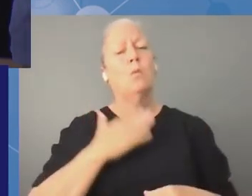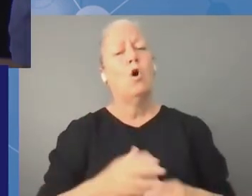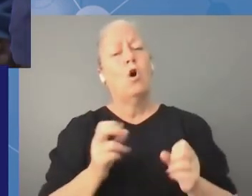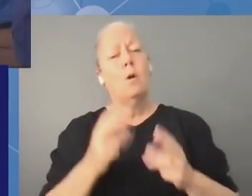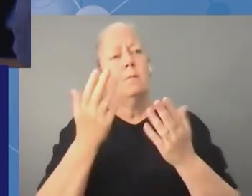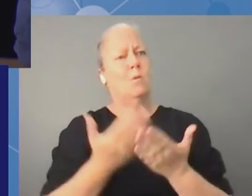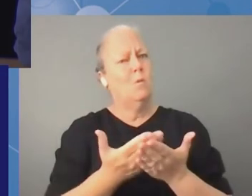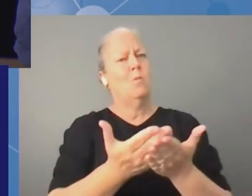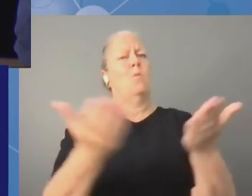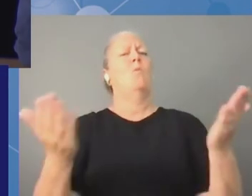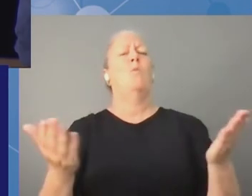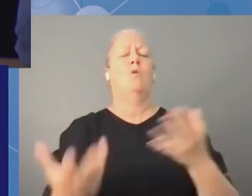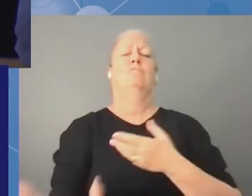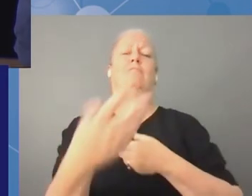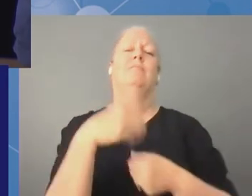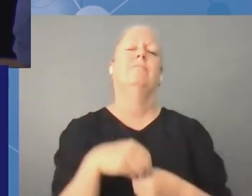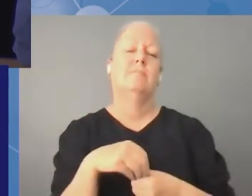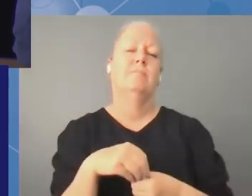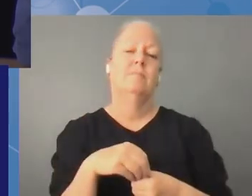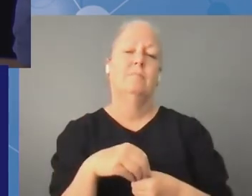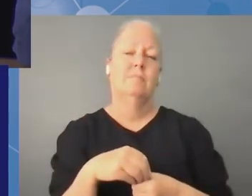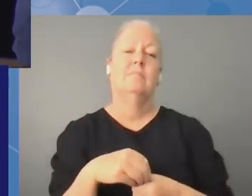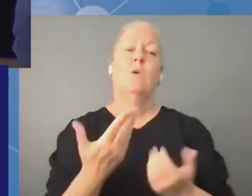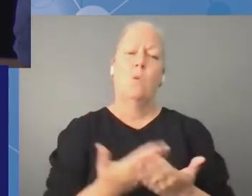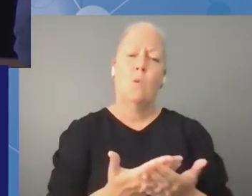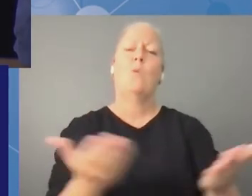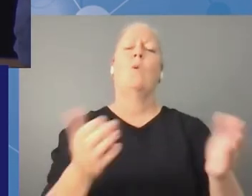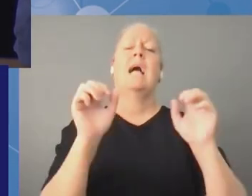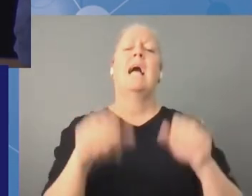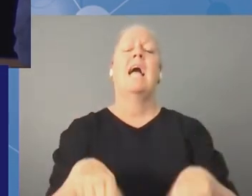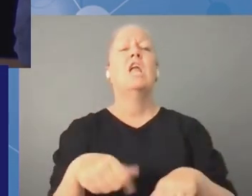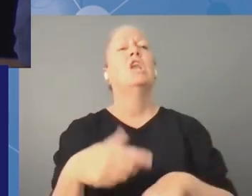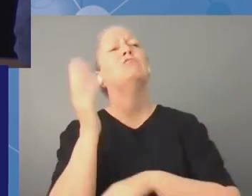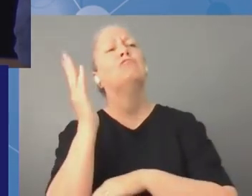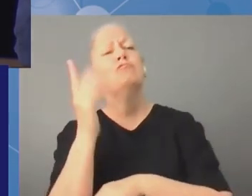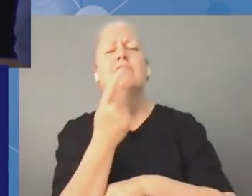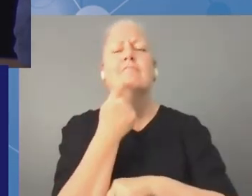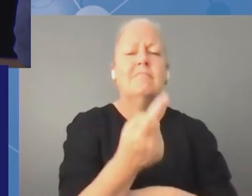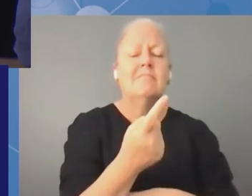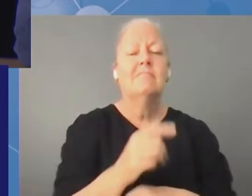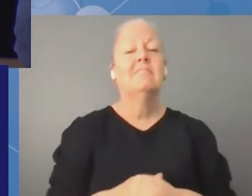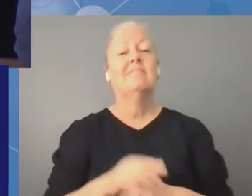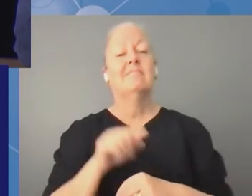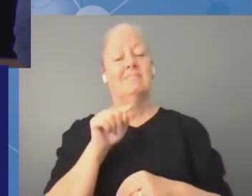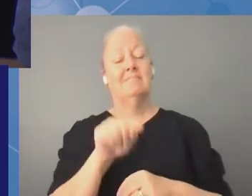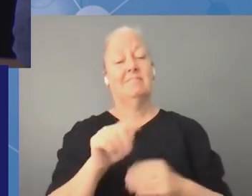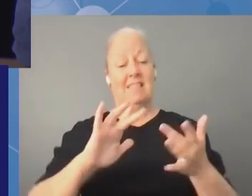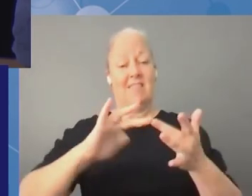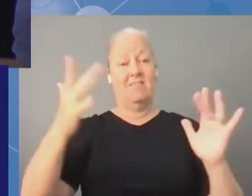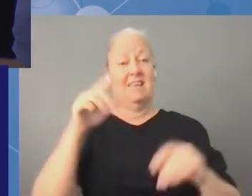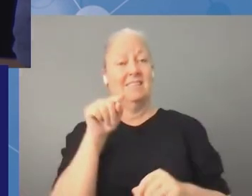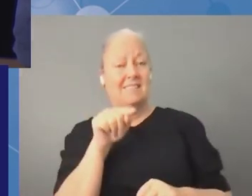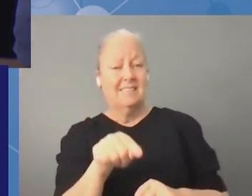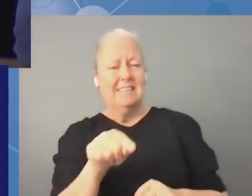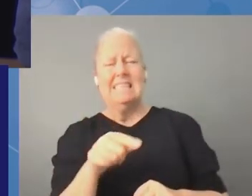we don't want the internet to be considered a luxury every single